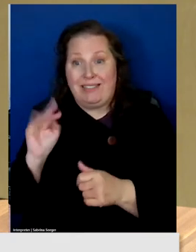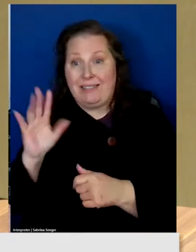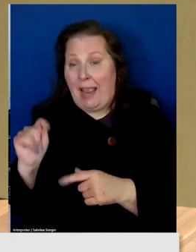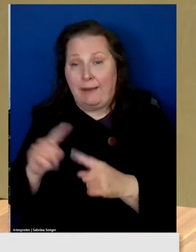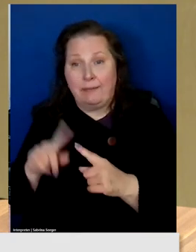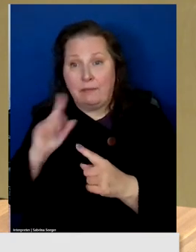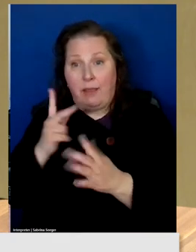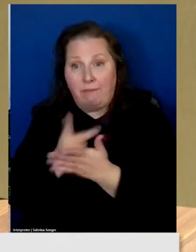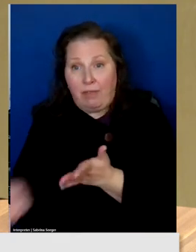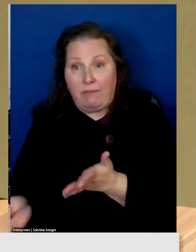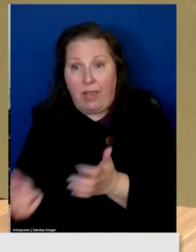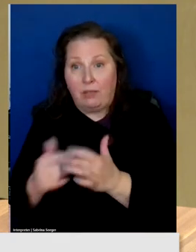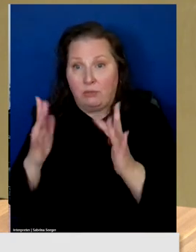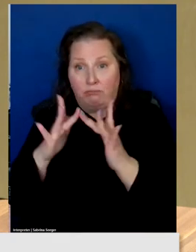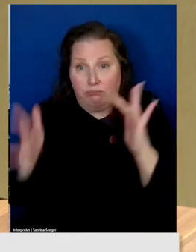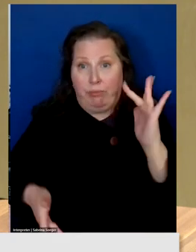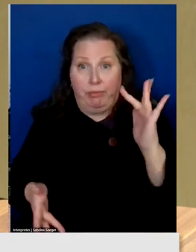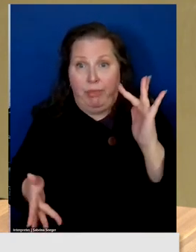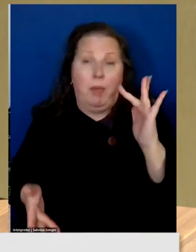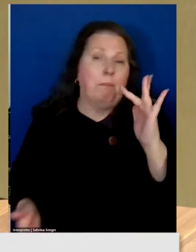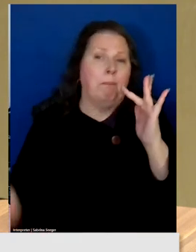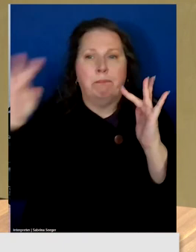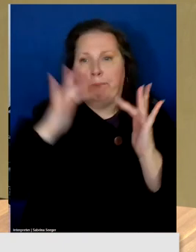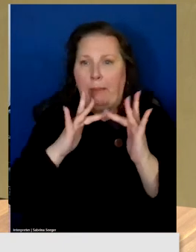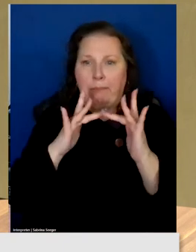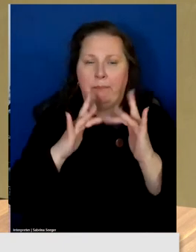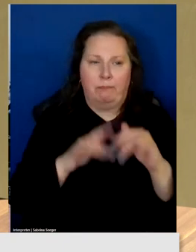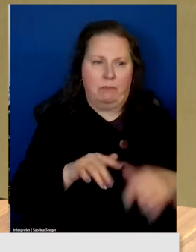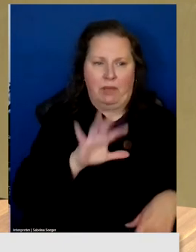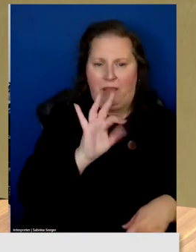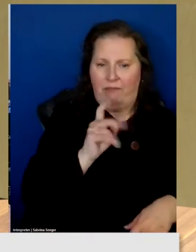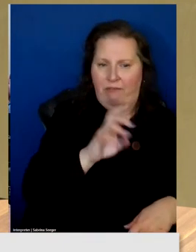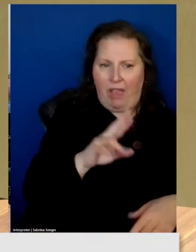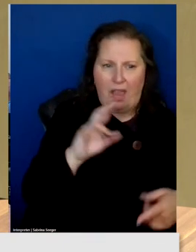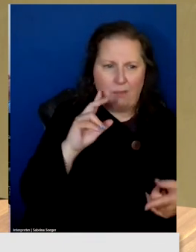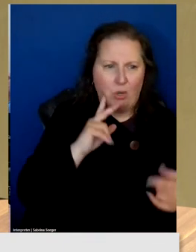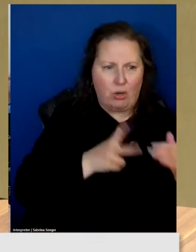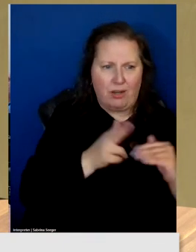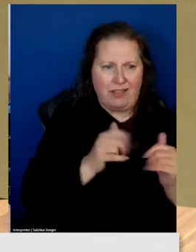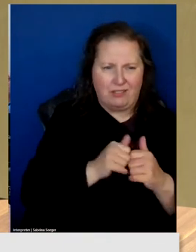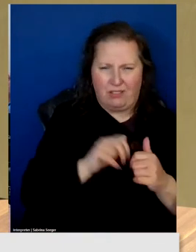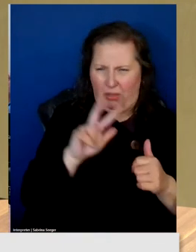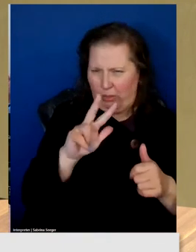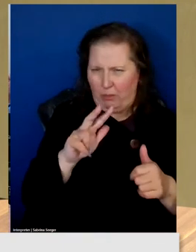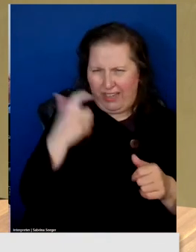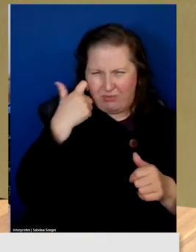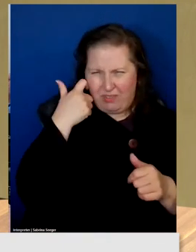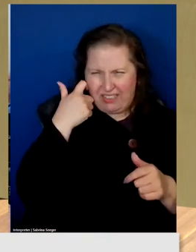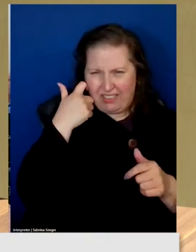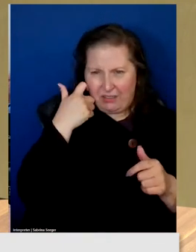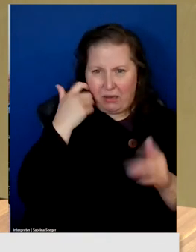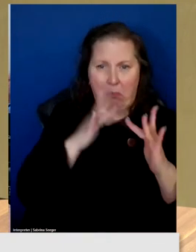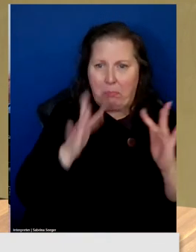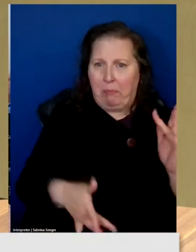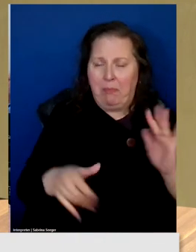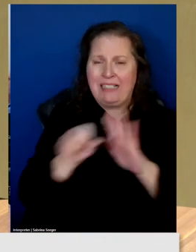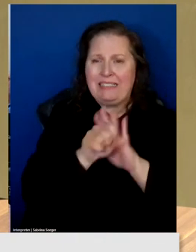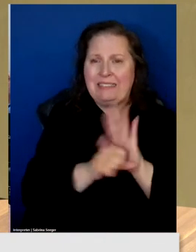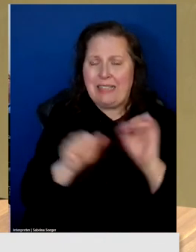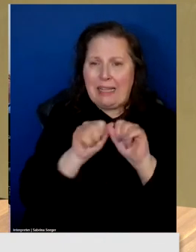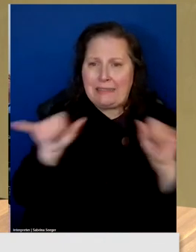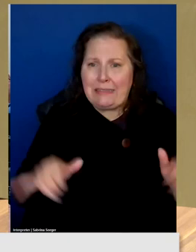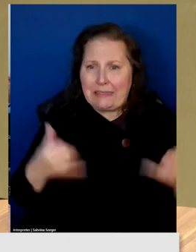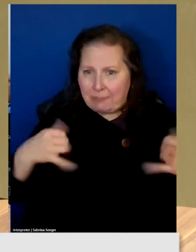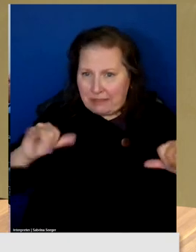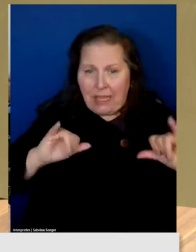analysis. We've had fiber cuts. believe three in my memory in recent years that took down all the state systems. And yet